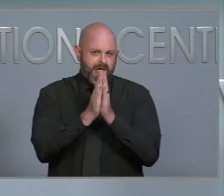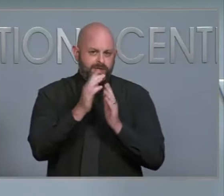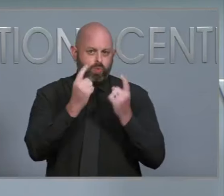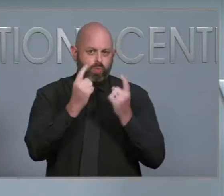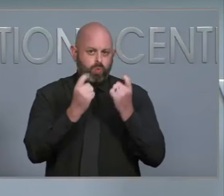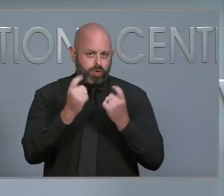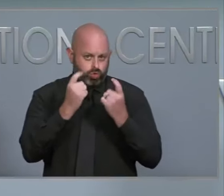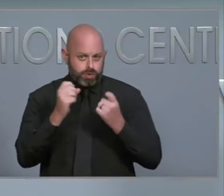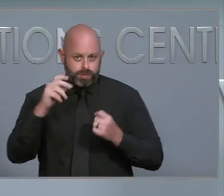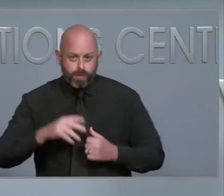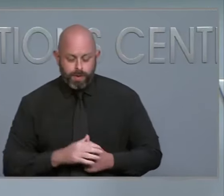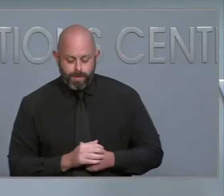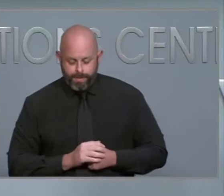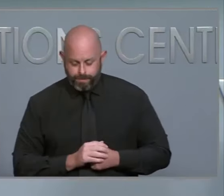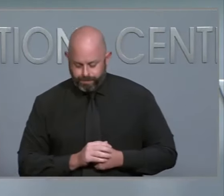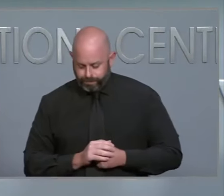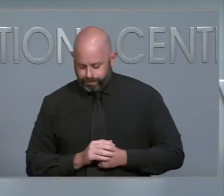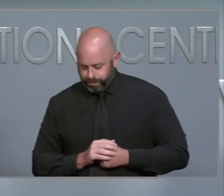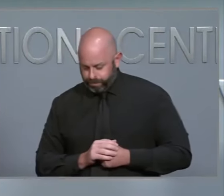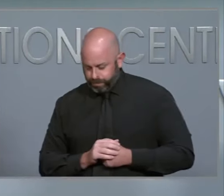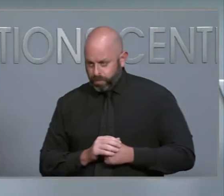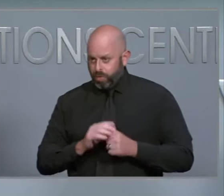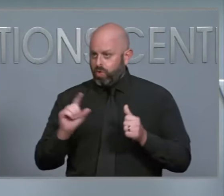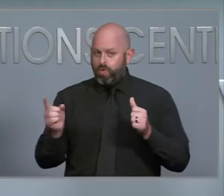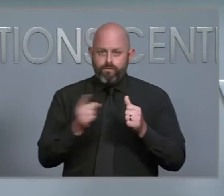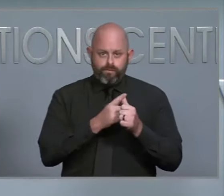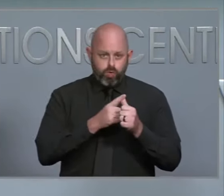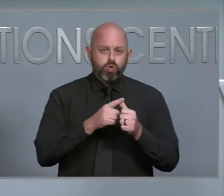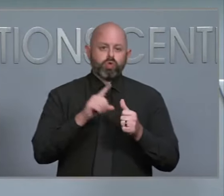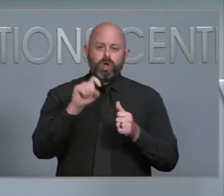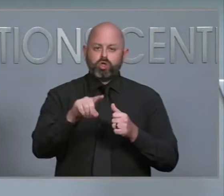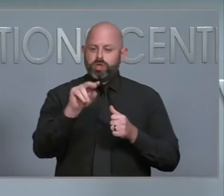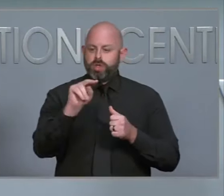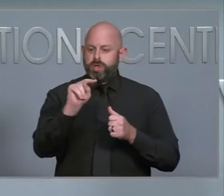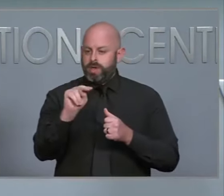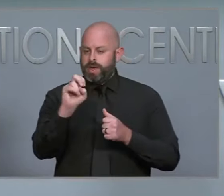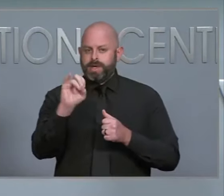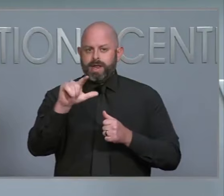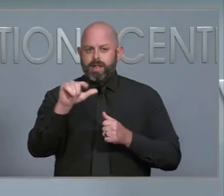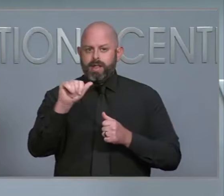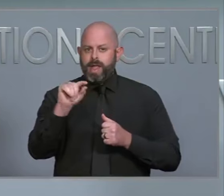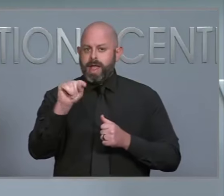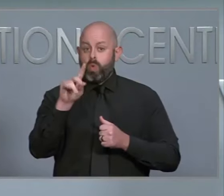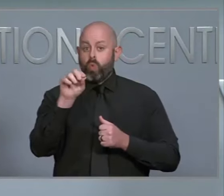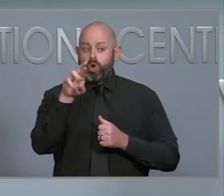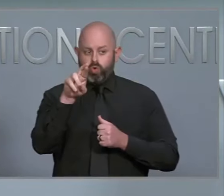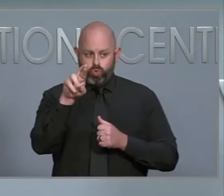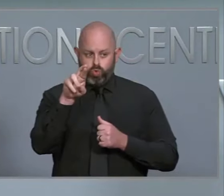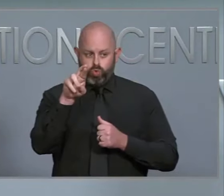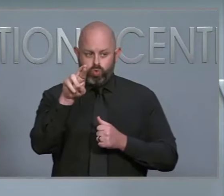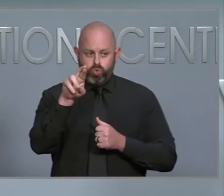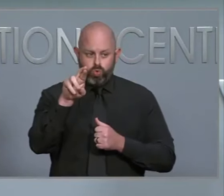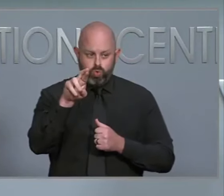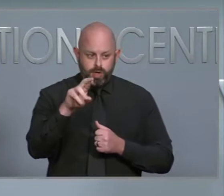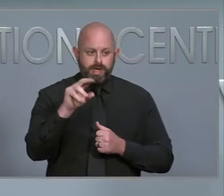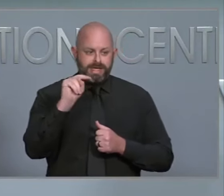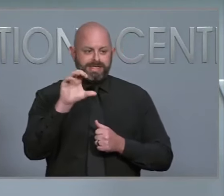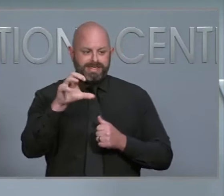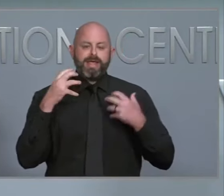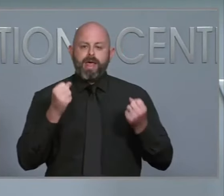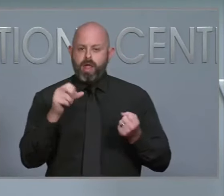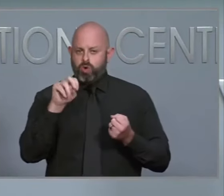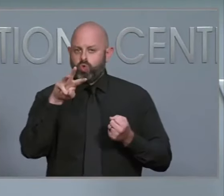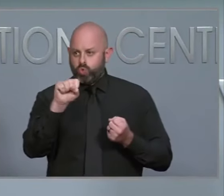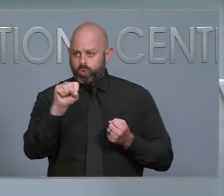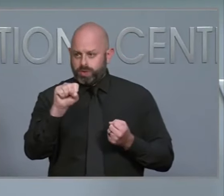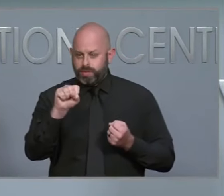Our first question is from Will Atwater with North Carolina Health News. Will Atwater, go ahead. Hi. I have a two-part